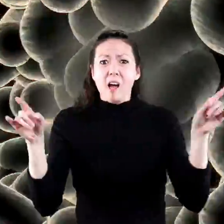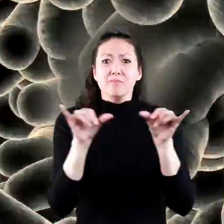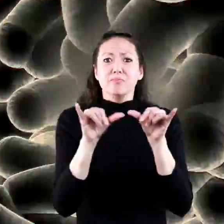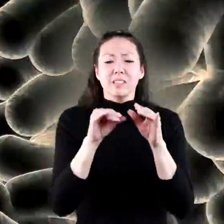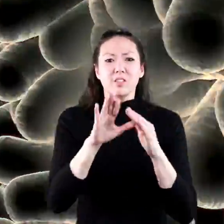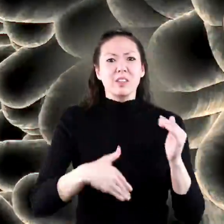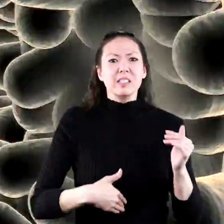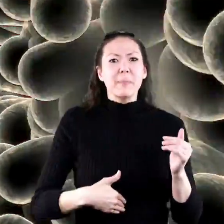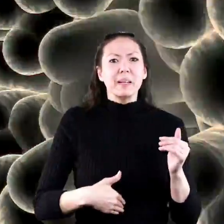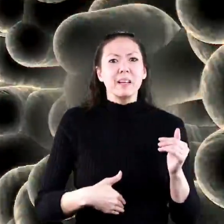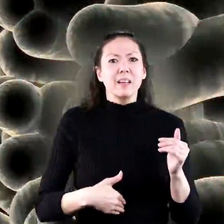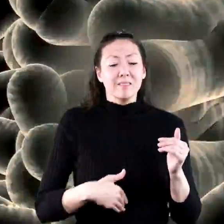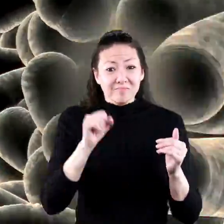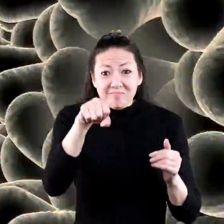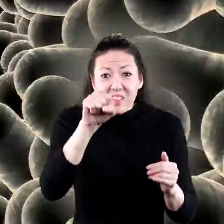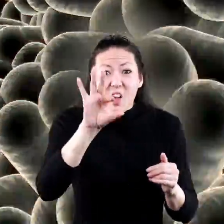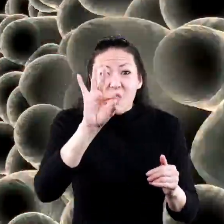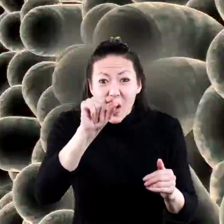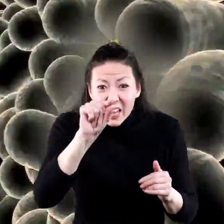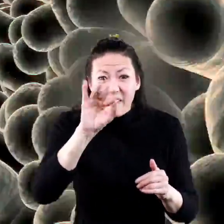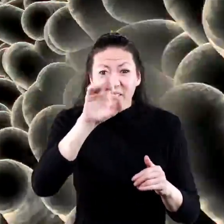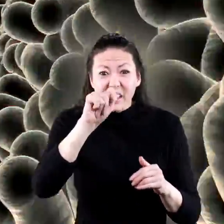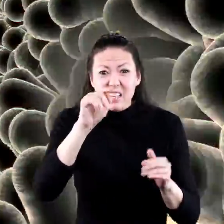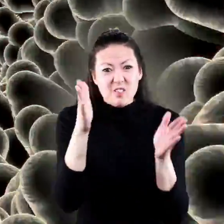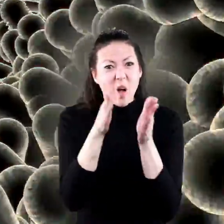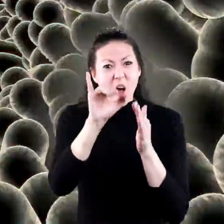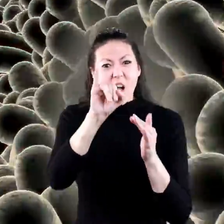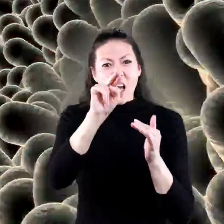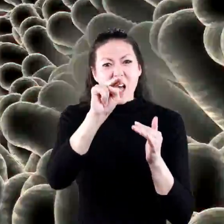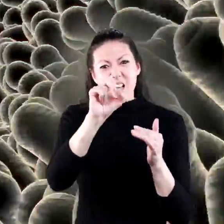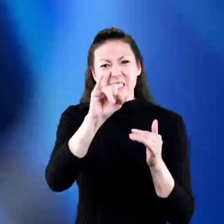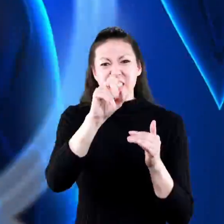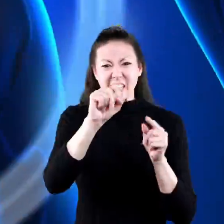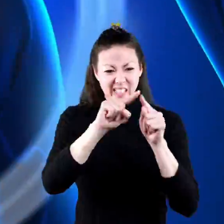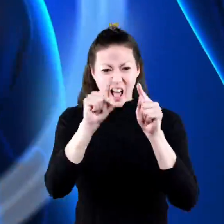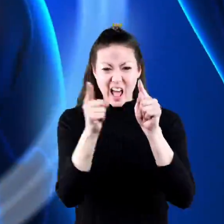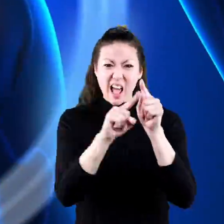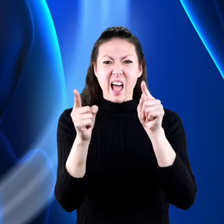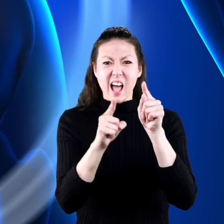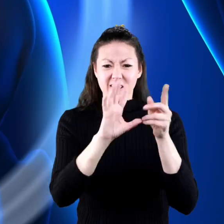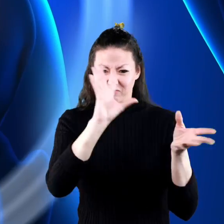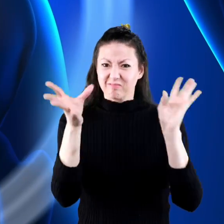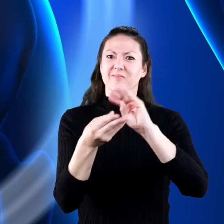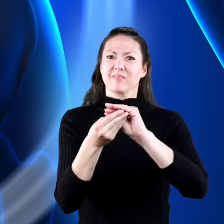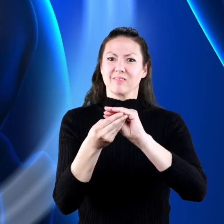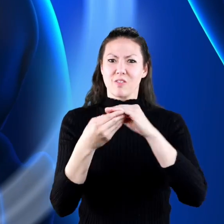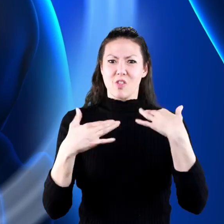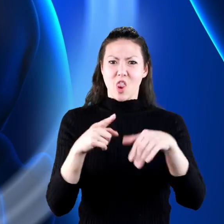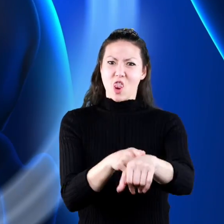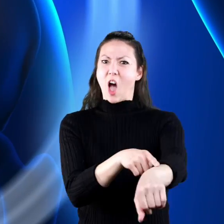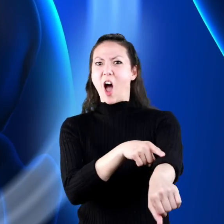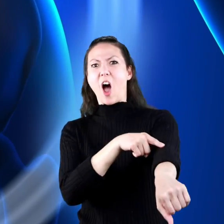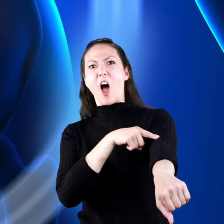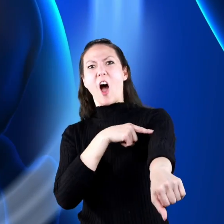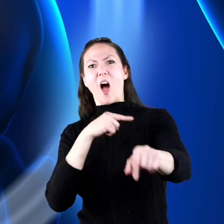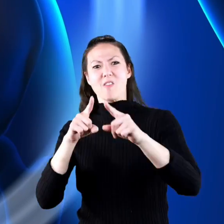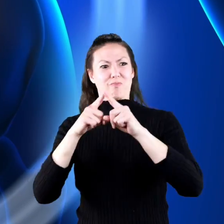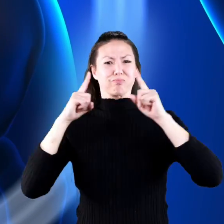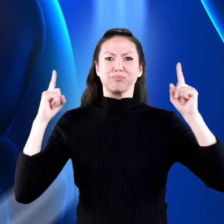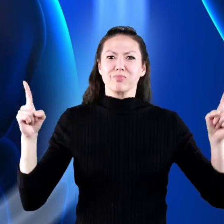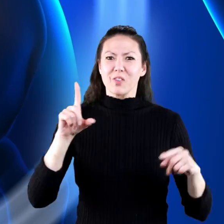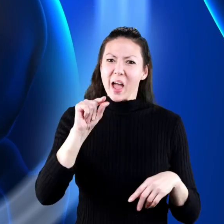by contracting action. Did I say 20 feet? Yes, 20 feet of small